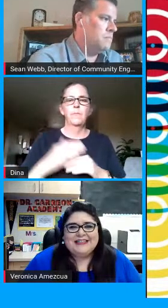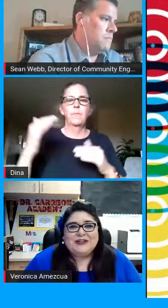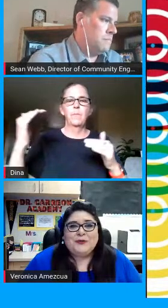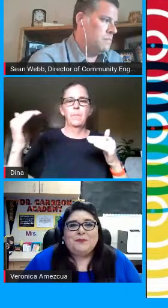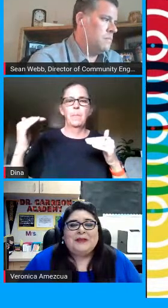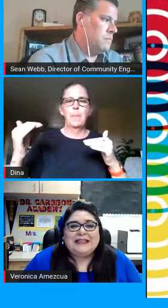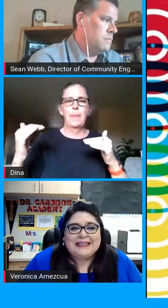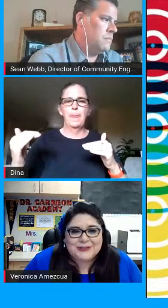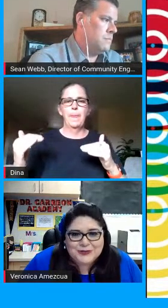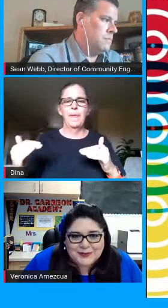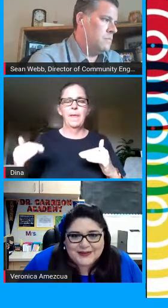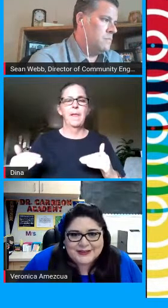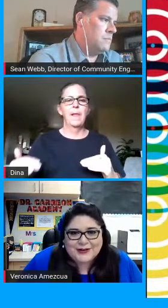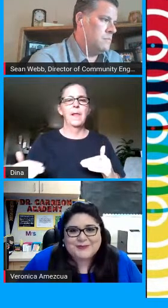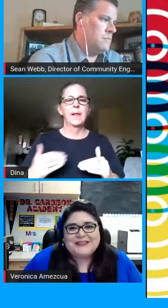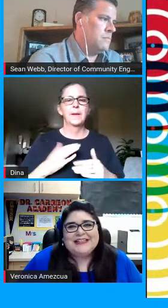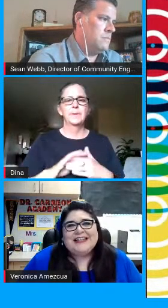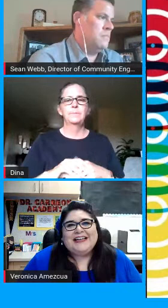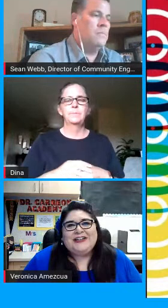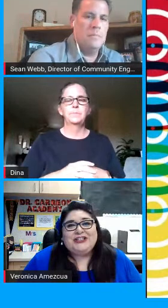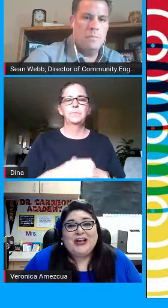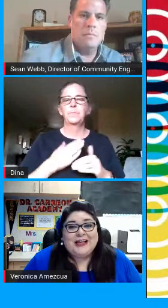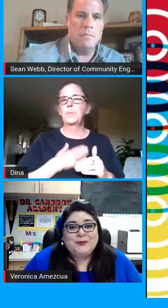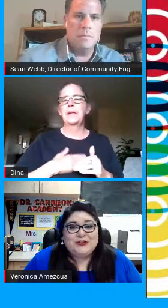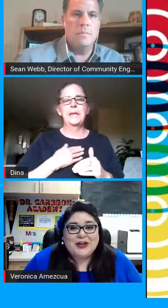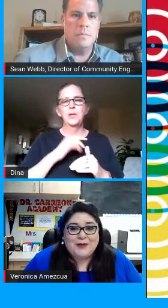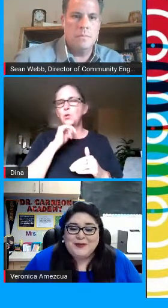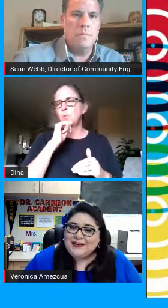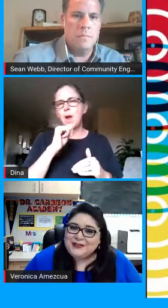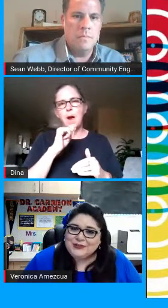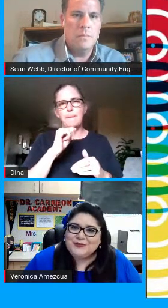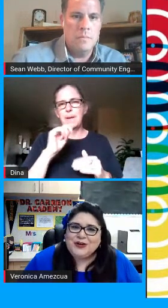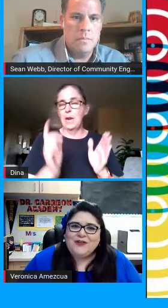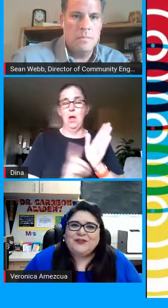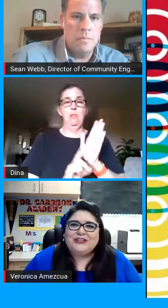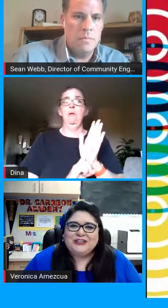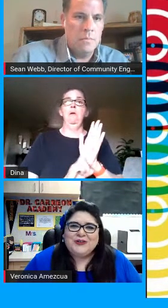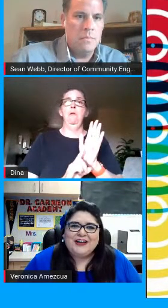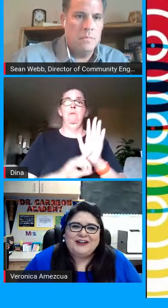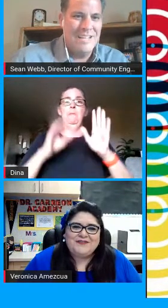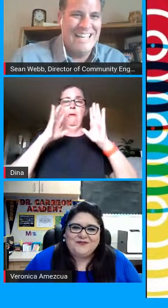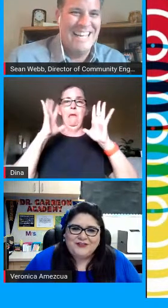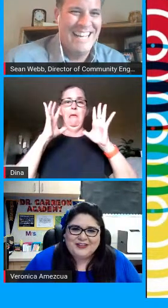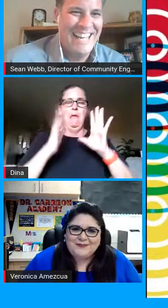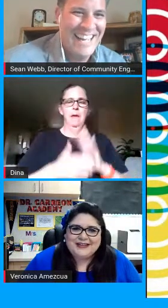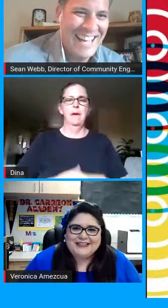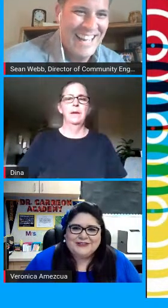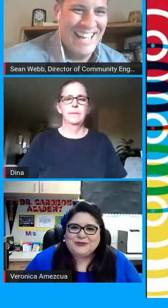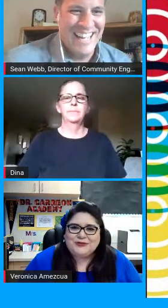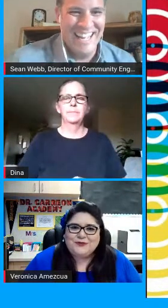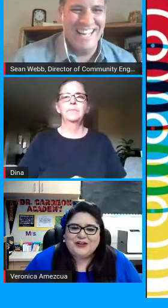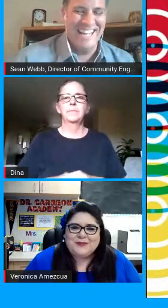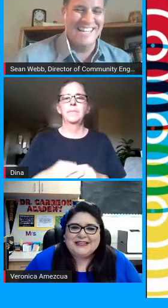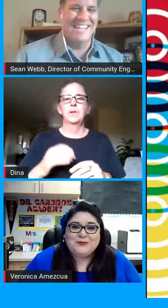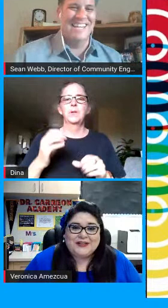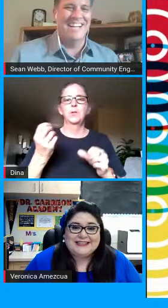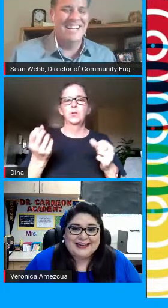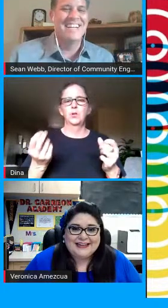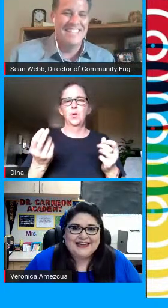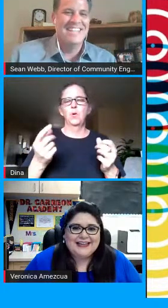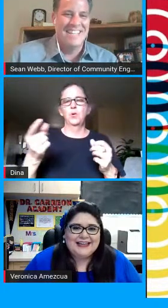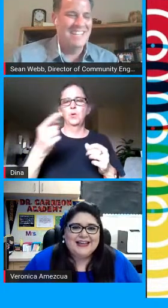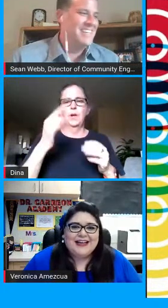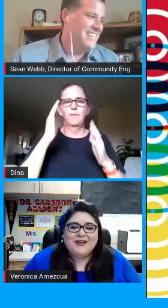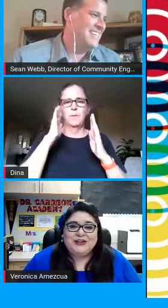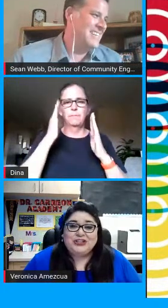minutes so please do not be alarmed your child will not be on a zoom call for 250 minutes or 240 minutes in